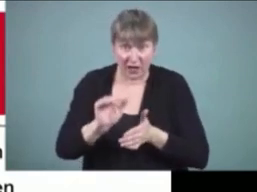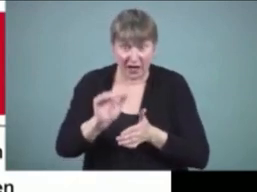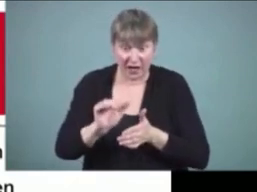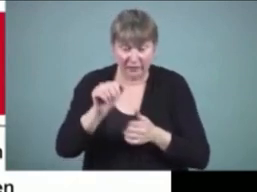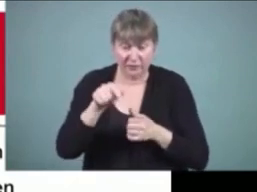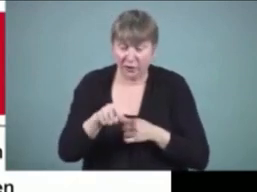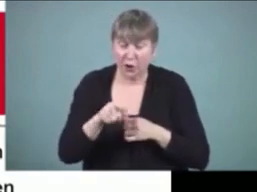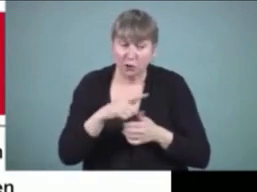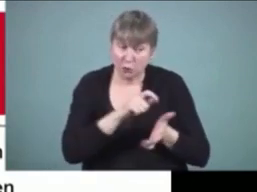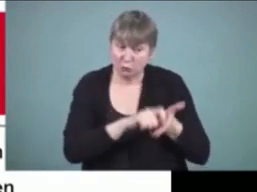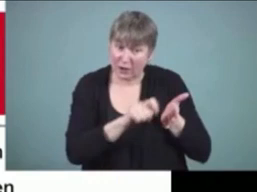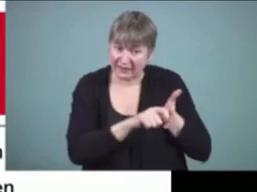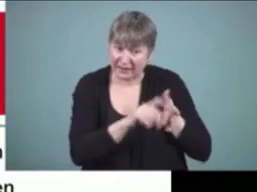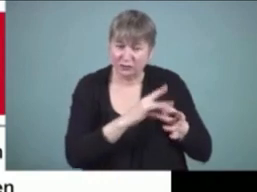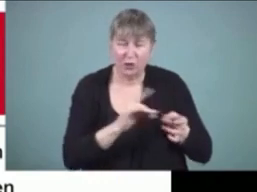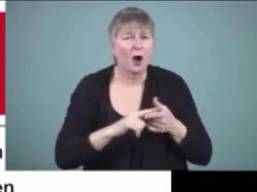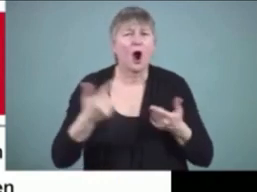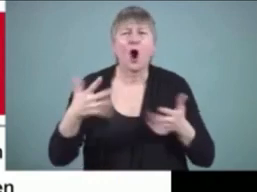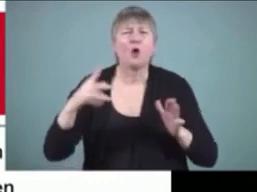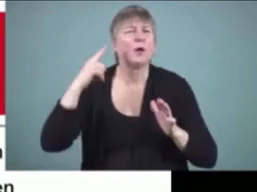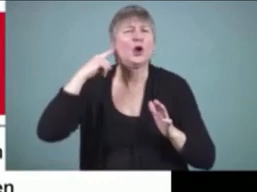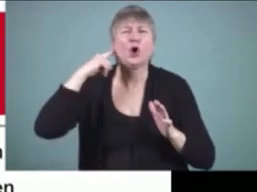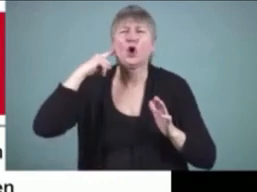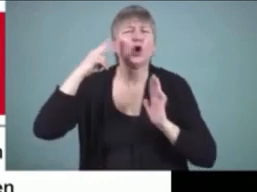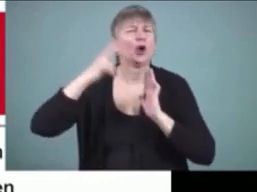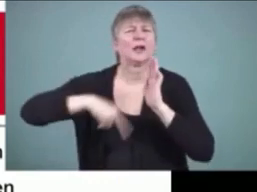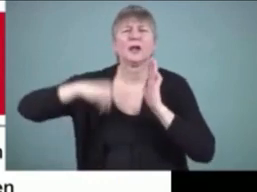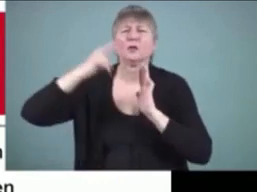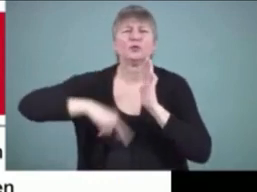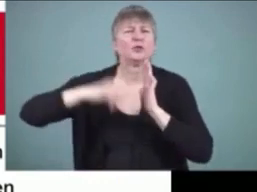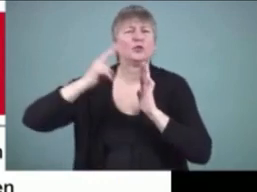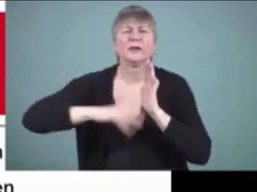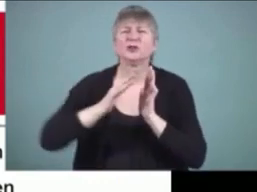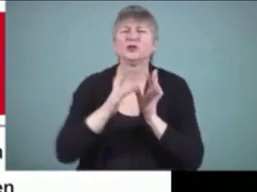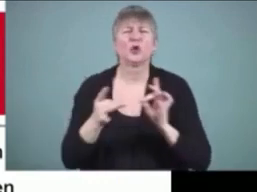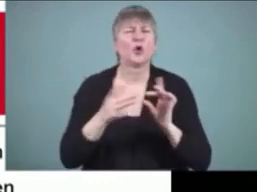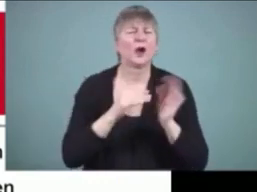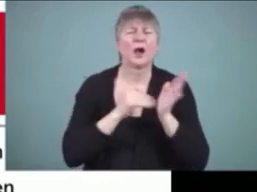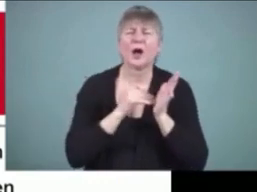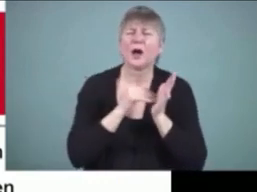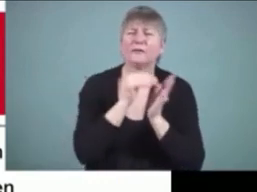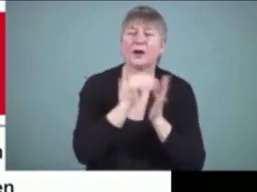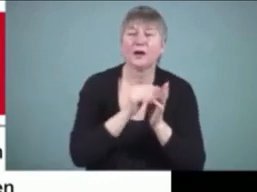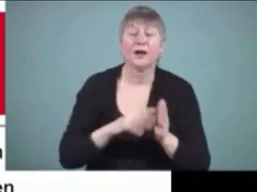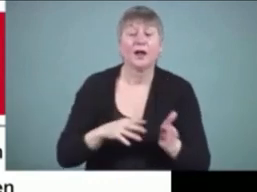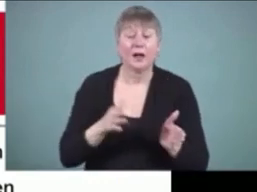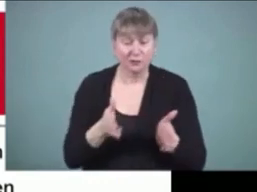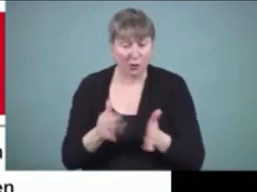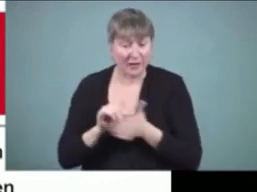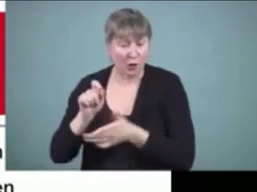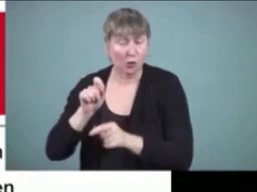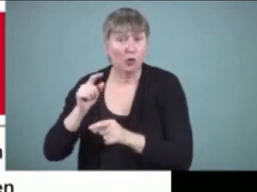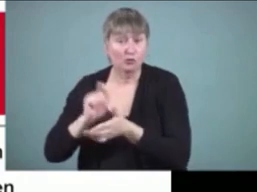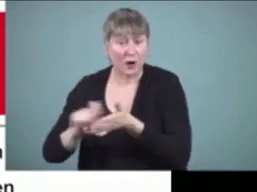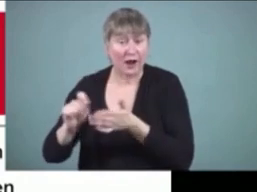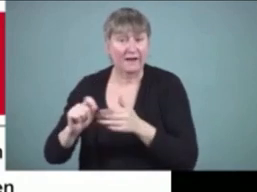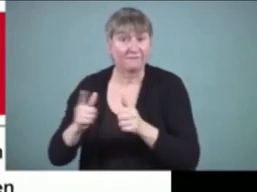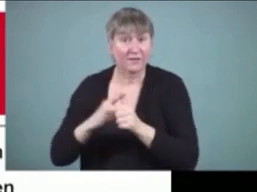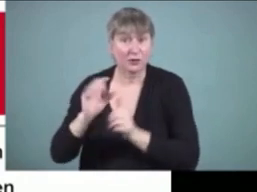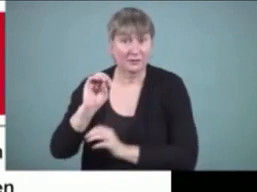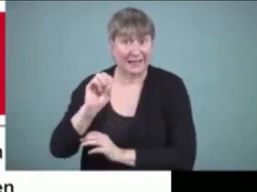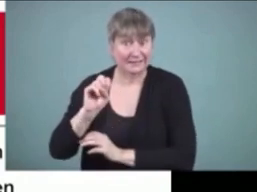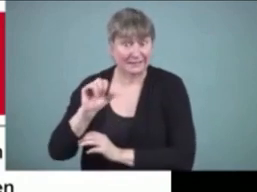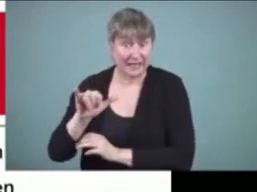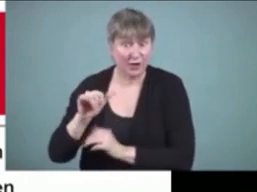dozens of them by the time we ask them when we ask them to write their first essay or book report they've probably never read